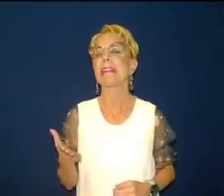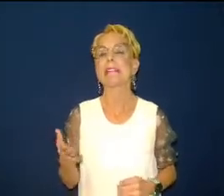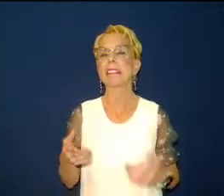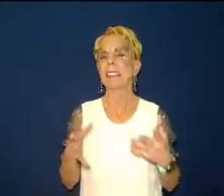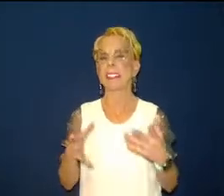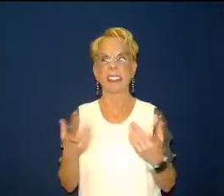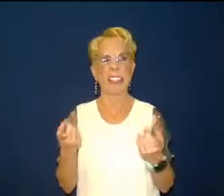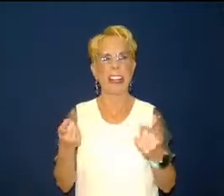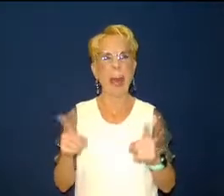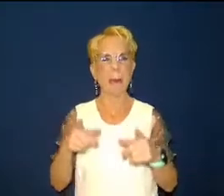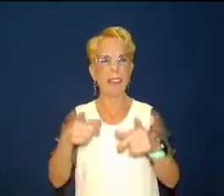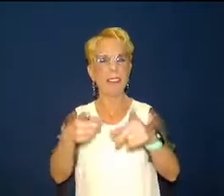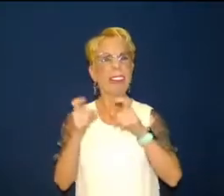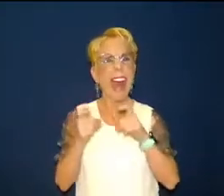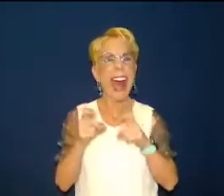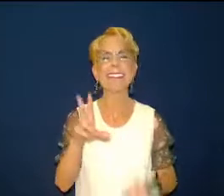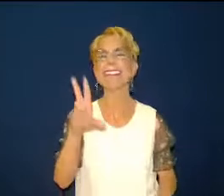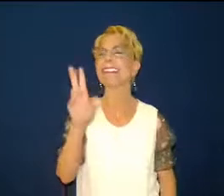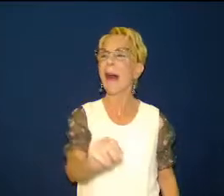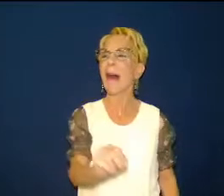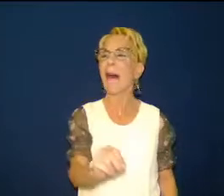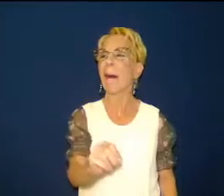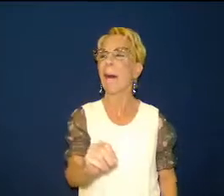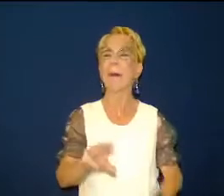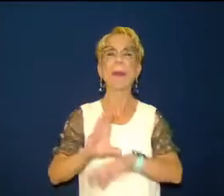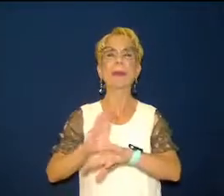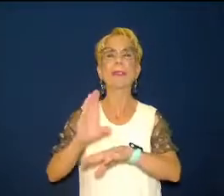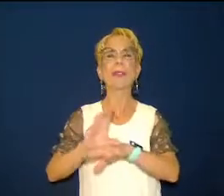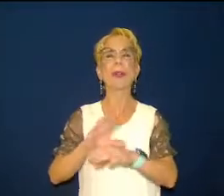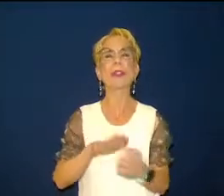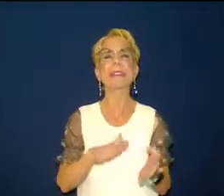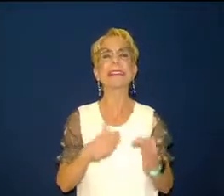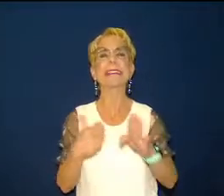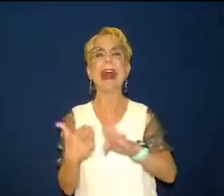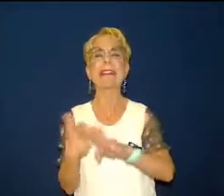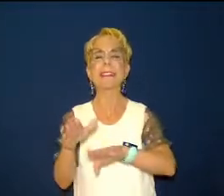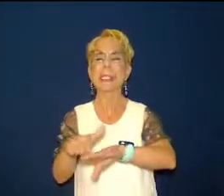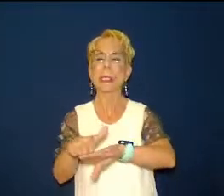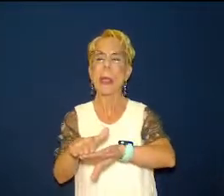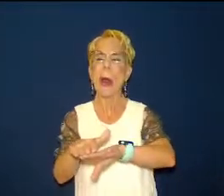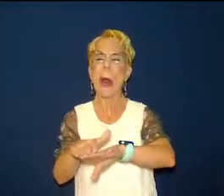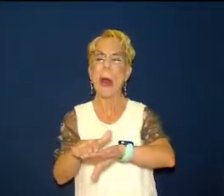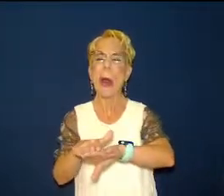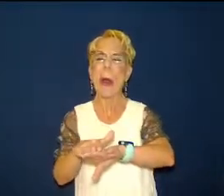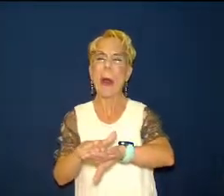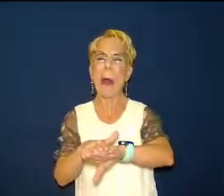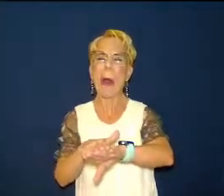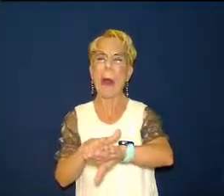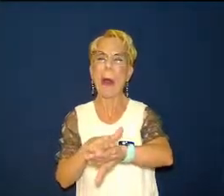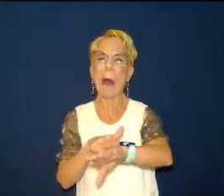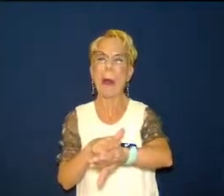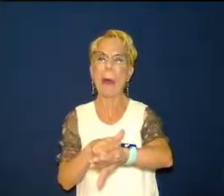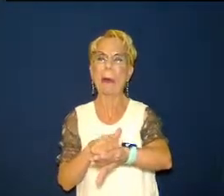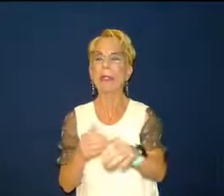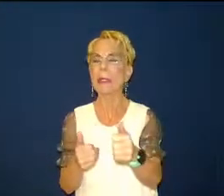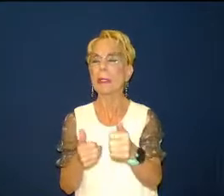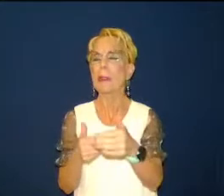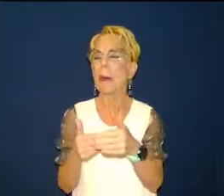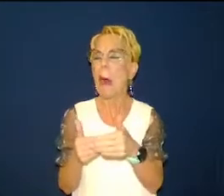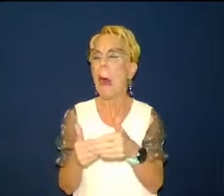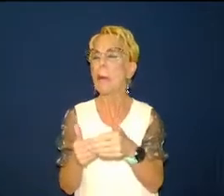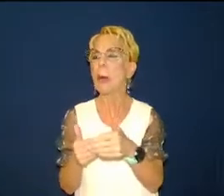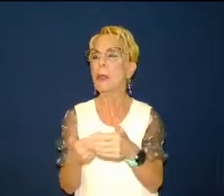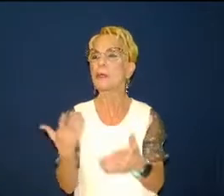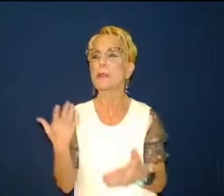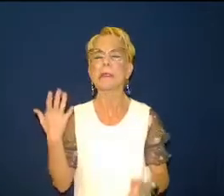billy graham preached on this church many times and i remember one time he preached and he was he stopped in his sermon he said i want to introduce